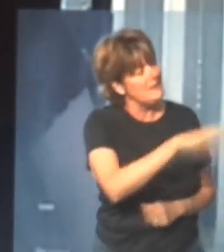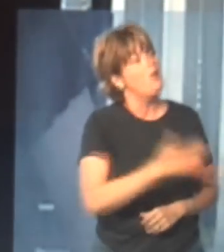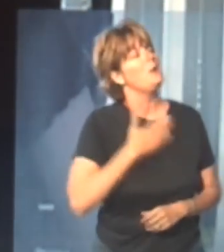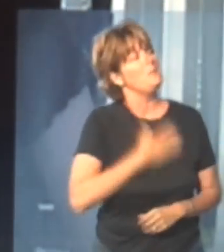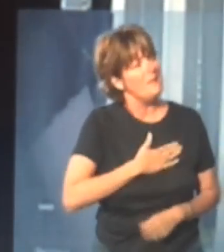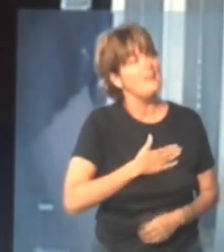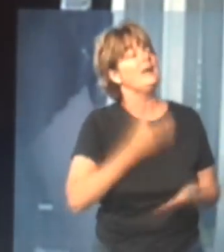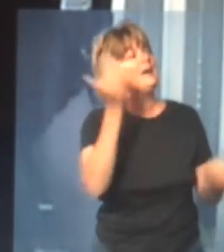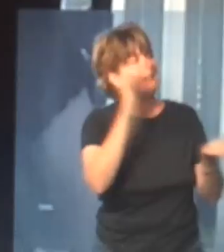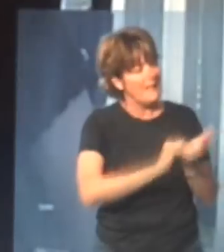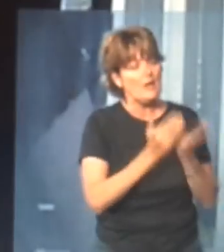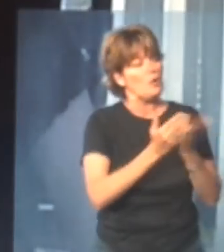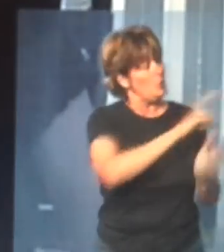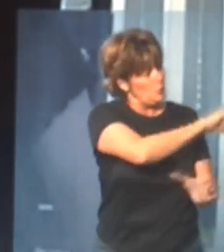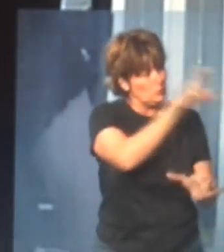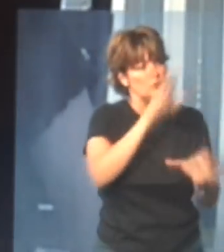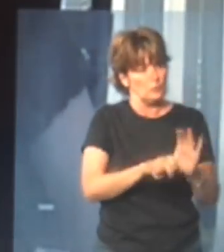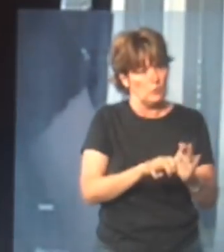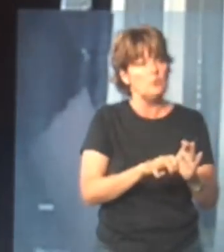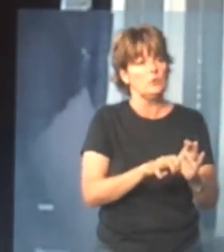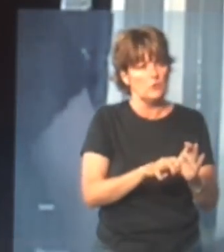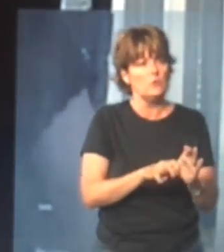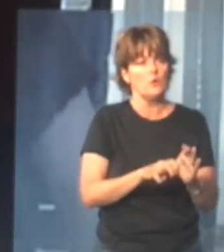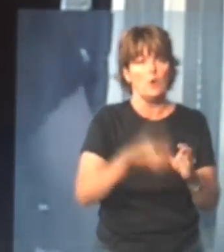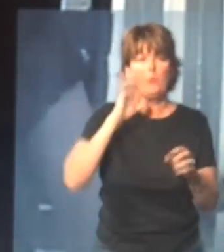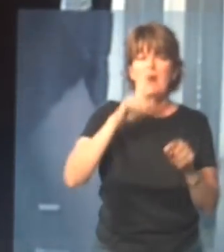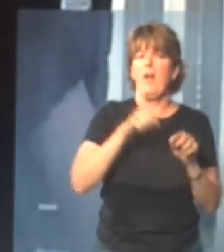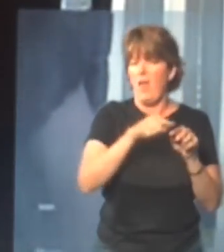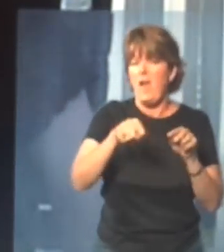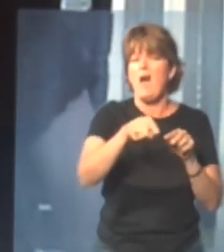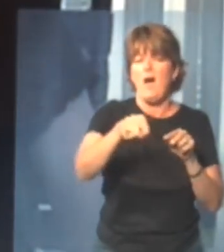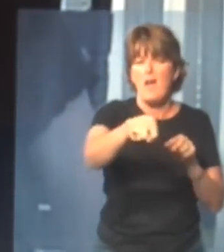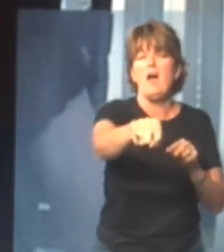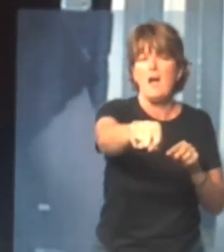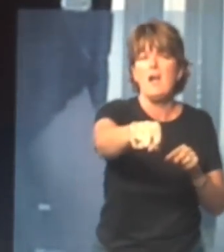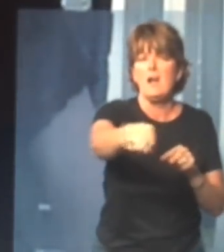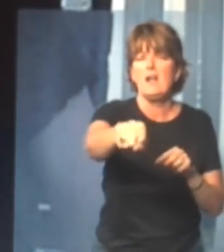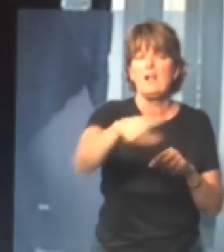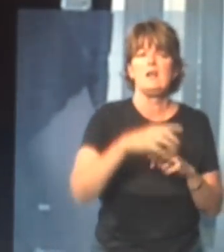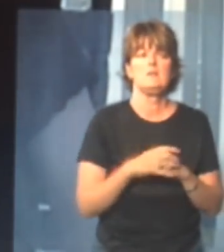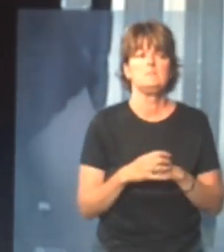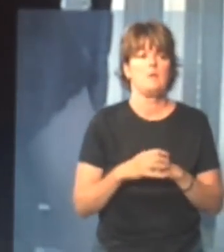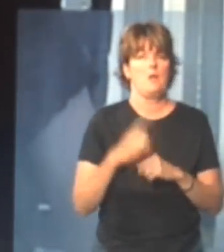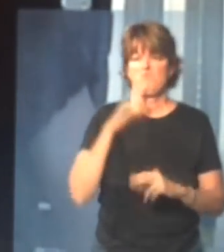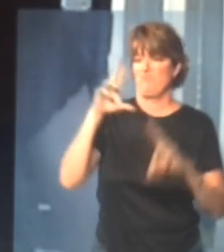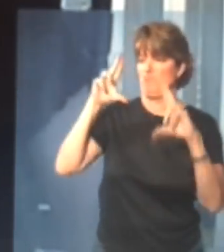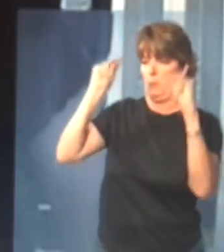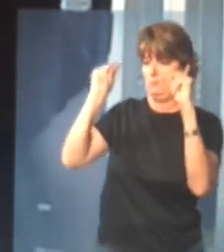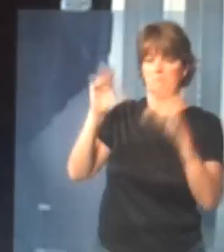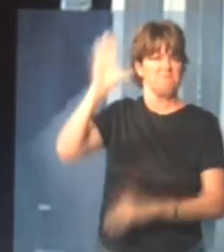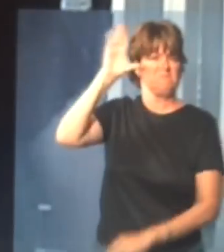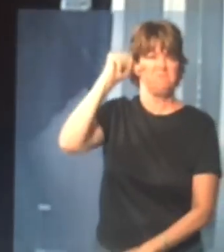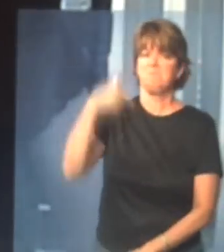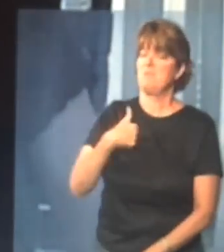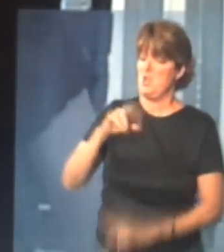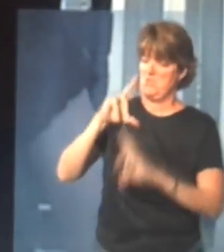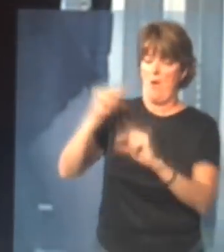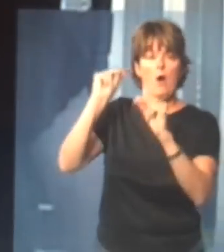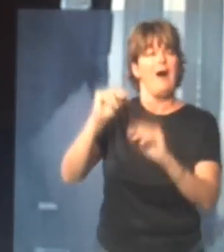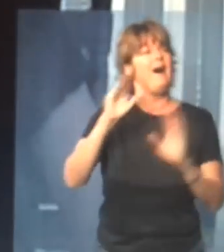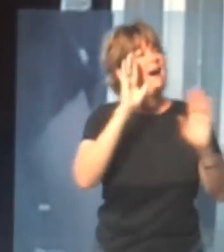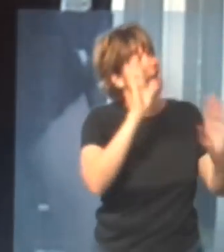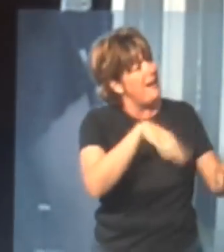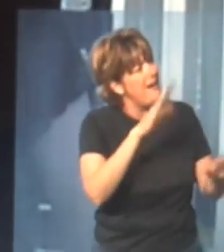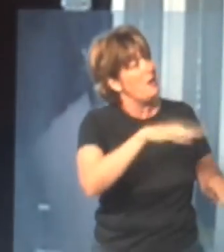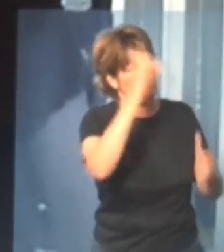into the canoe, and go on back down, the river, I guess it's called, and I'm going, no, no way, no way, and my